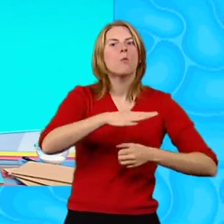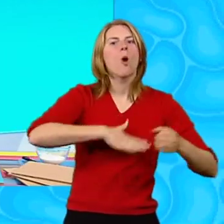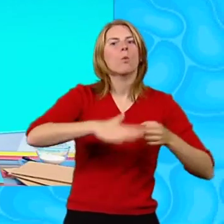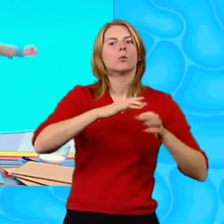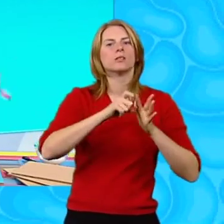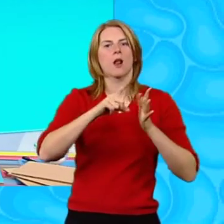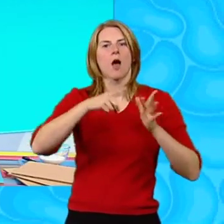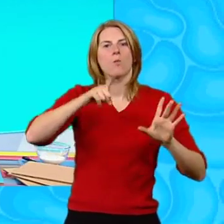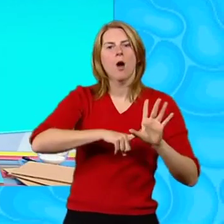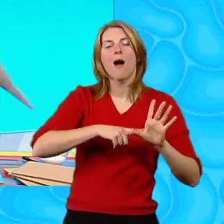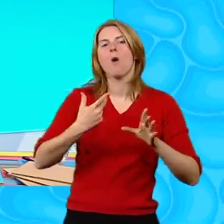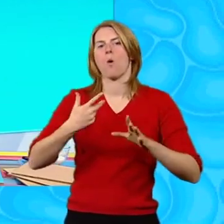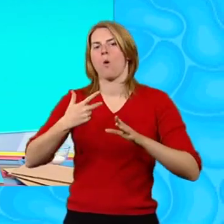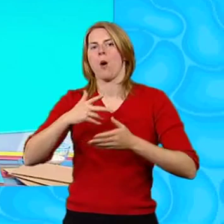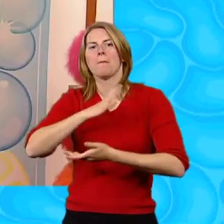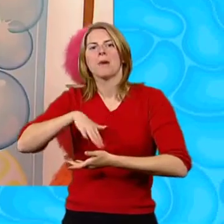Won't be a minute!